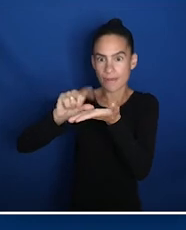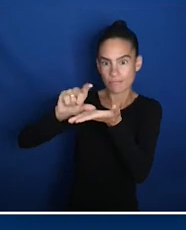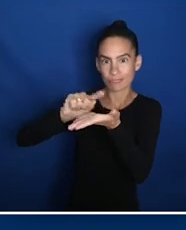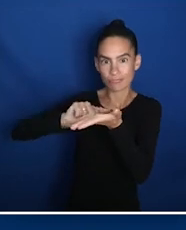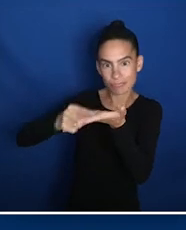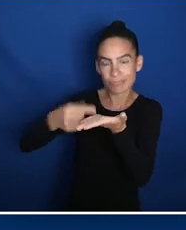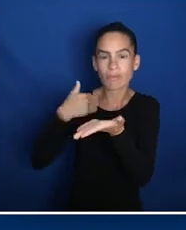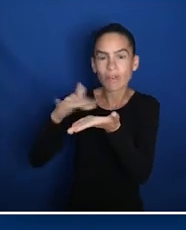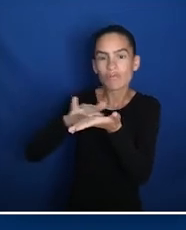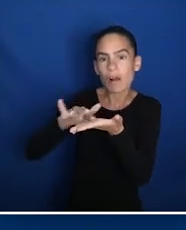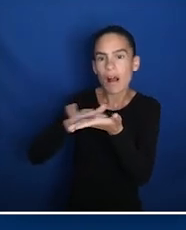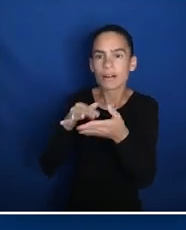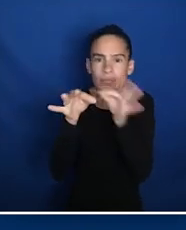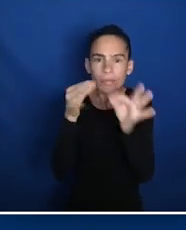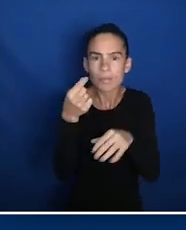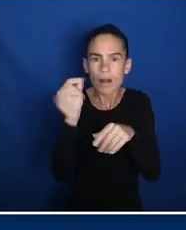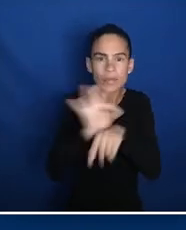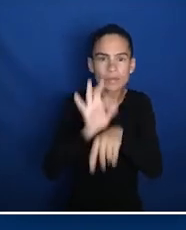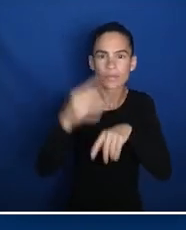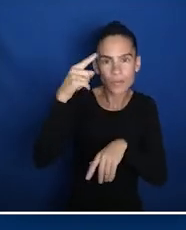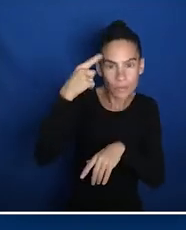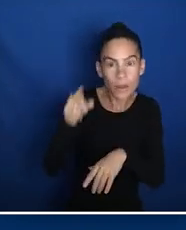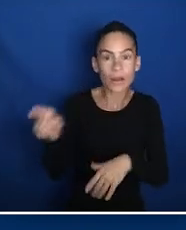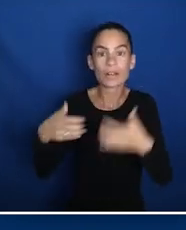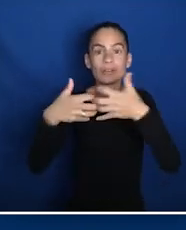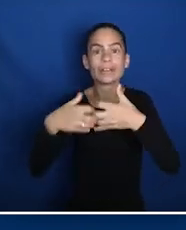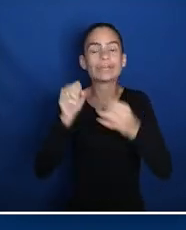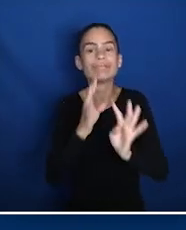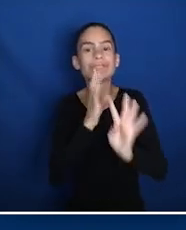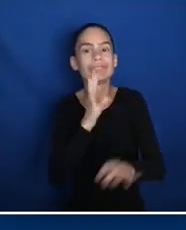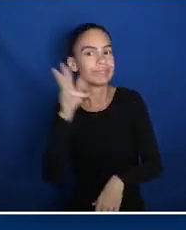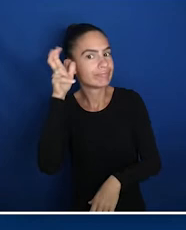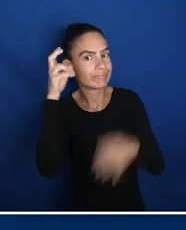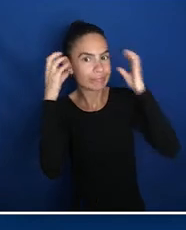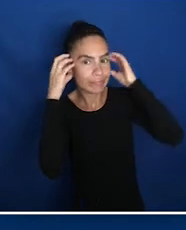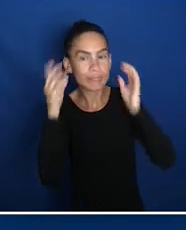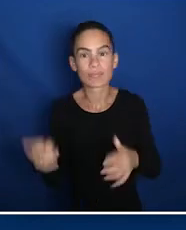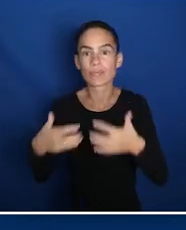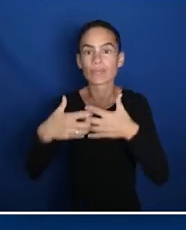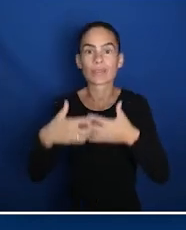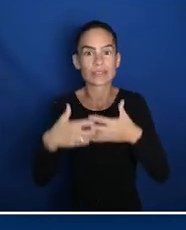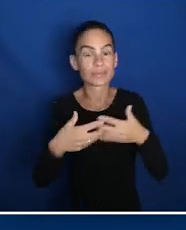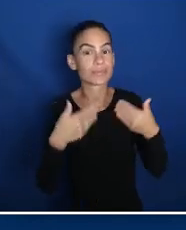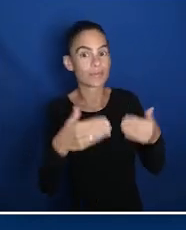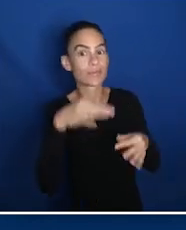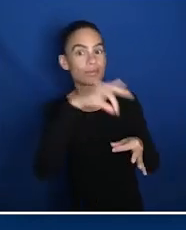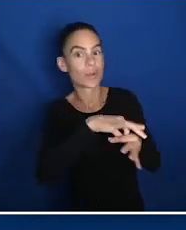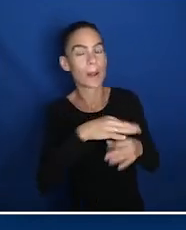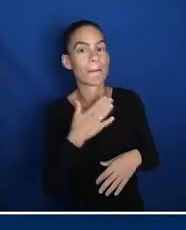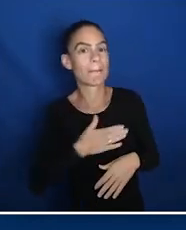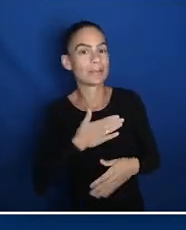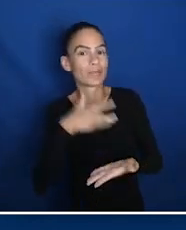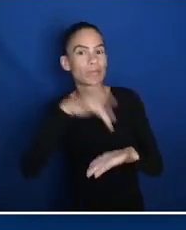text identifying each function. The image cast machine can read the ballot aloud through headphones. To vote in this contest, press the